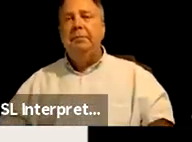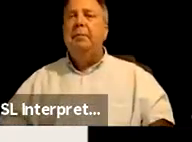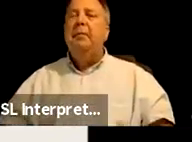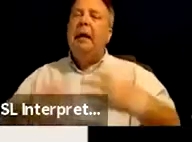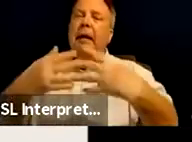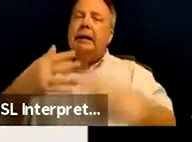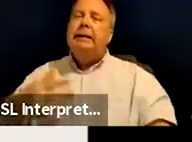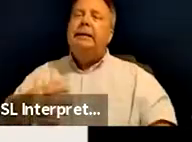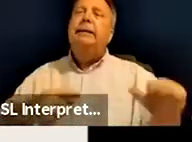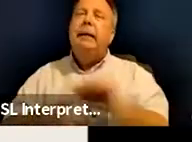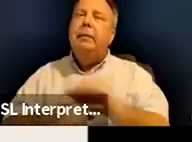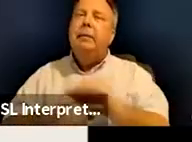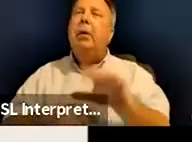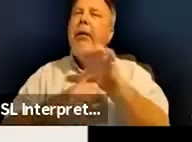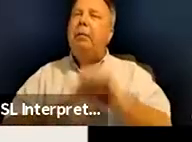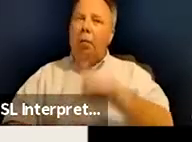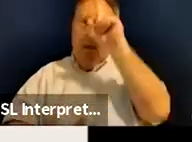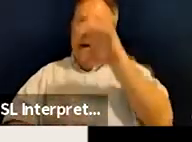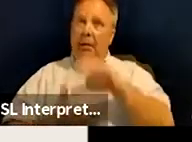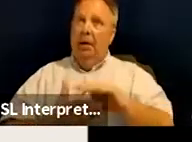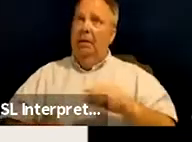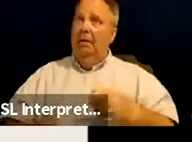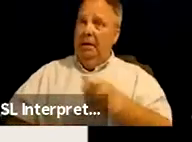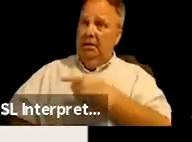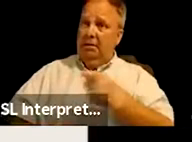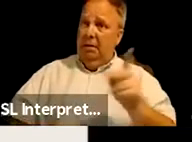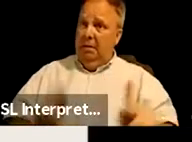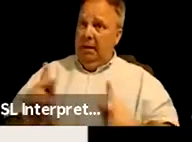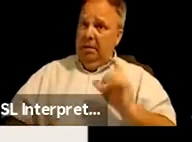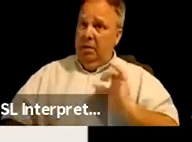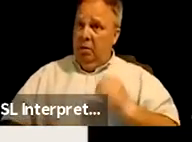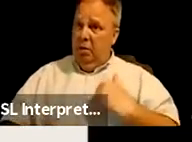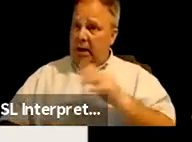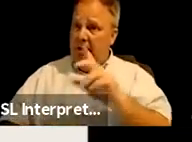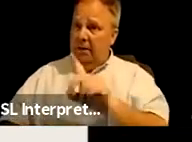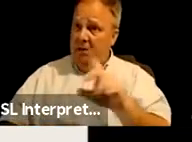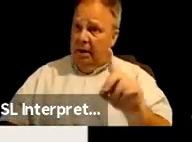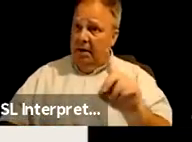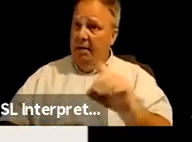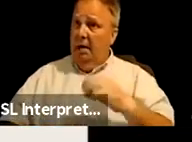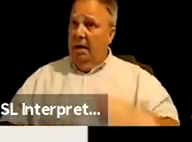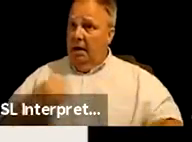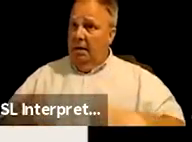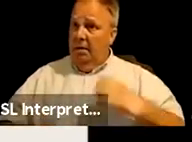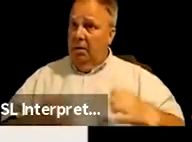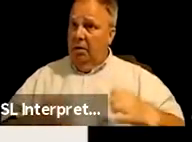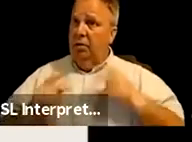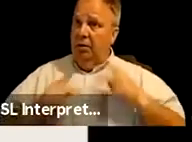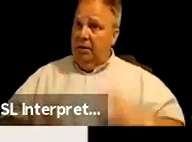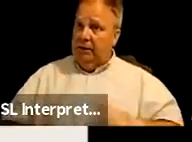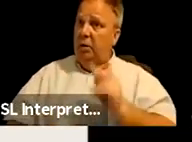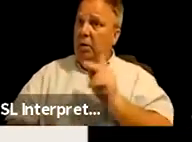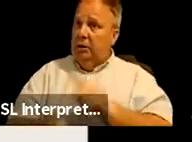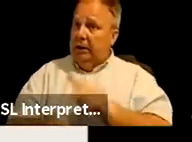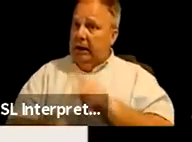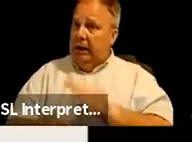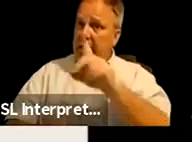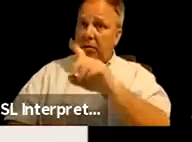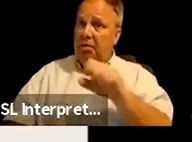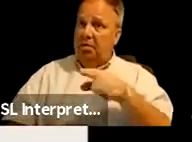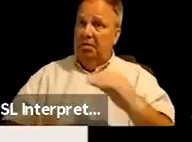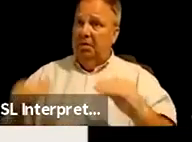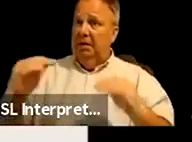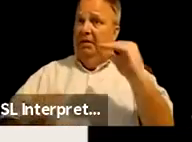practices and beliefs that deem people who have developmental, emotional, physical, or psychiatric disabilities as inferior.